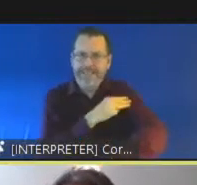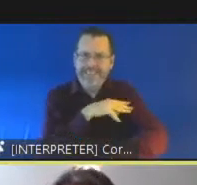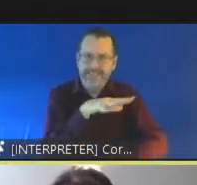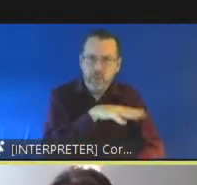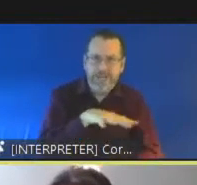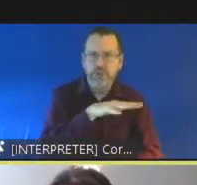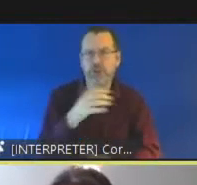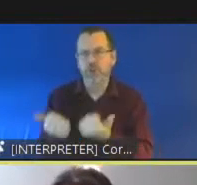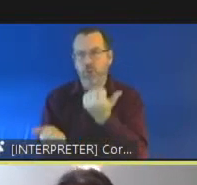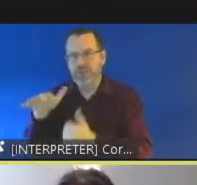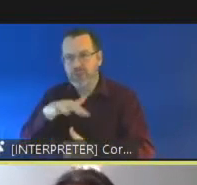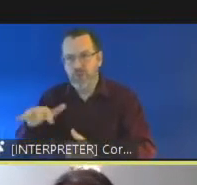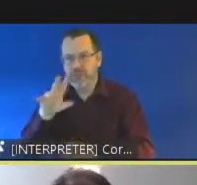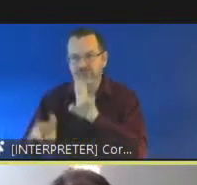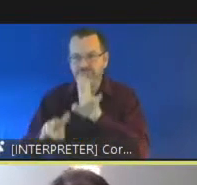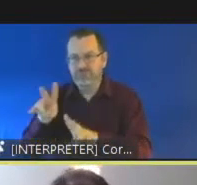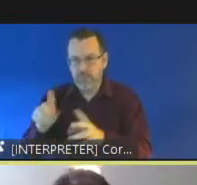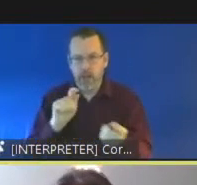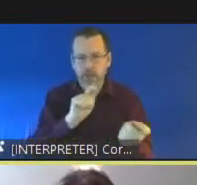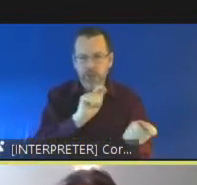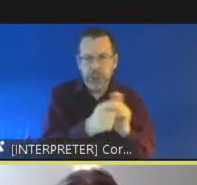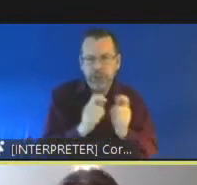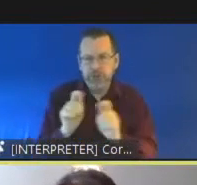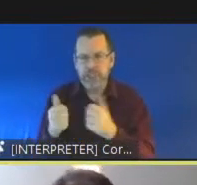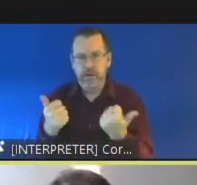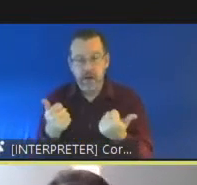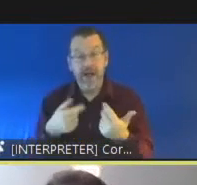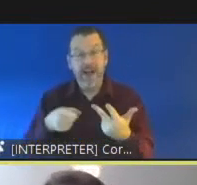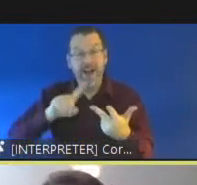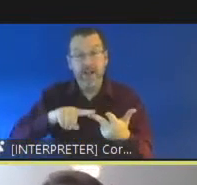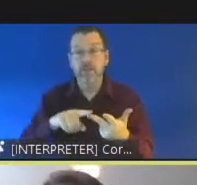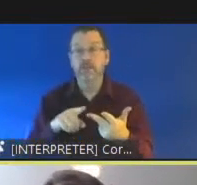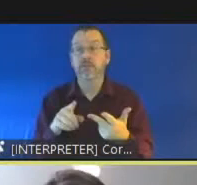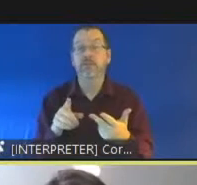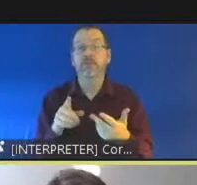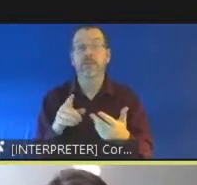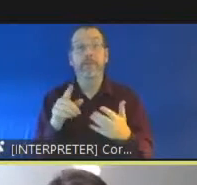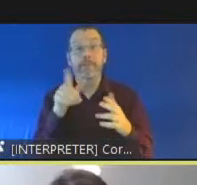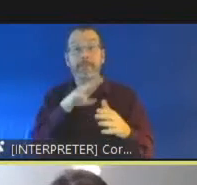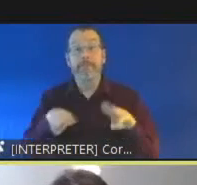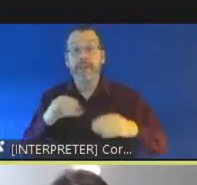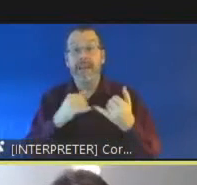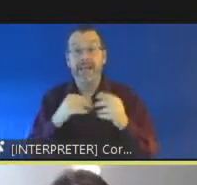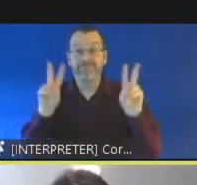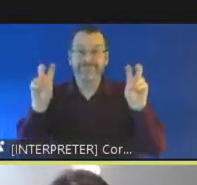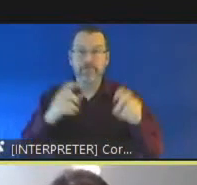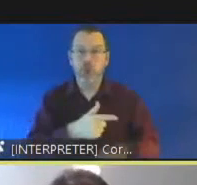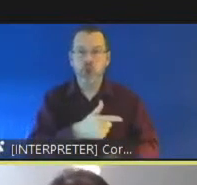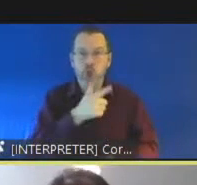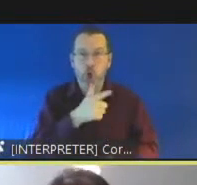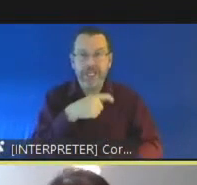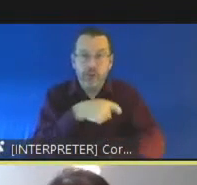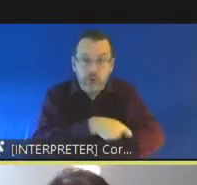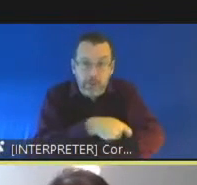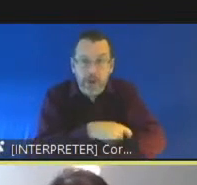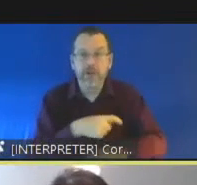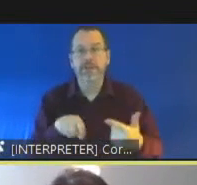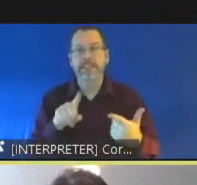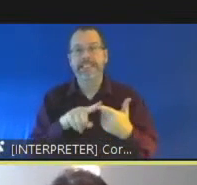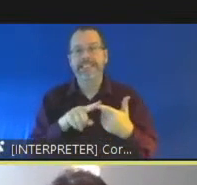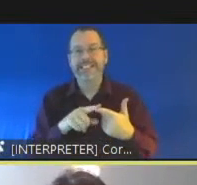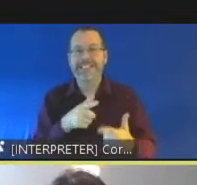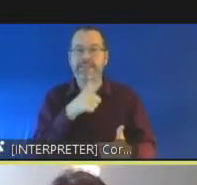but we're starting to see innovation uh through people like talking trouble and others who work with speech and language therapies work work with